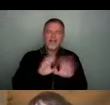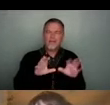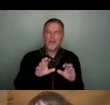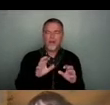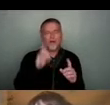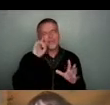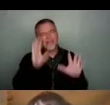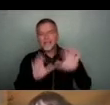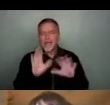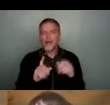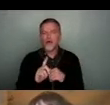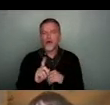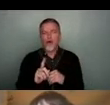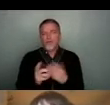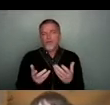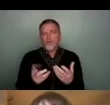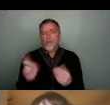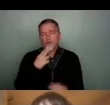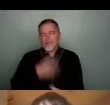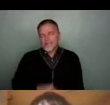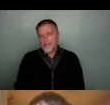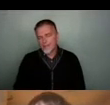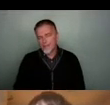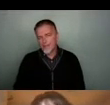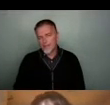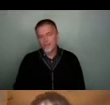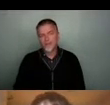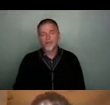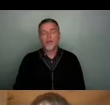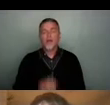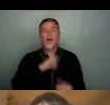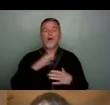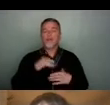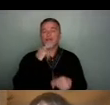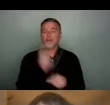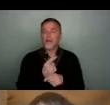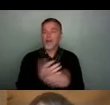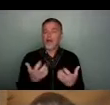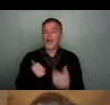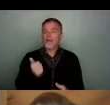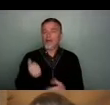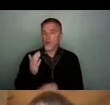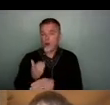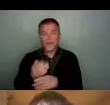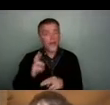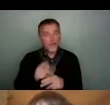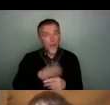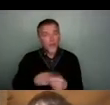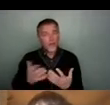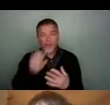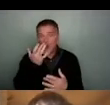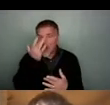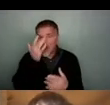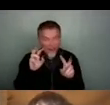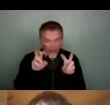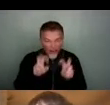indication of what you'd need. I've already talked about how the channel worked, but if you want to be a nerdy about it, there's